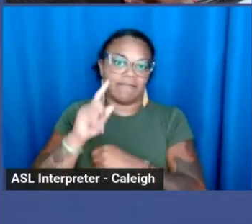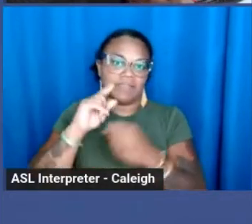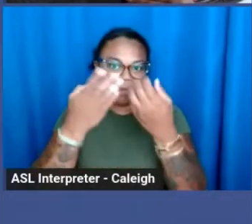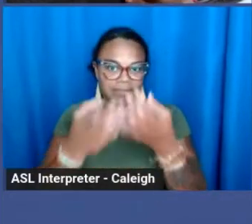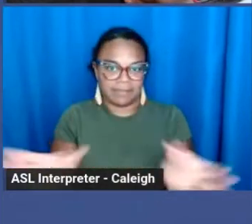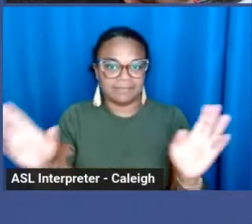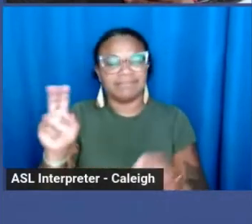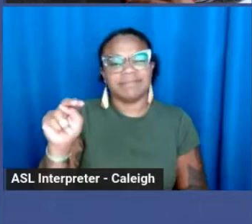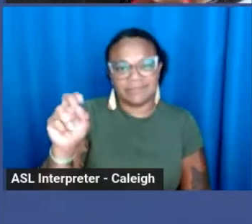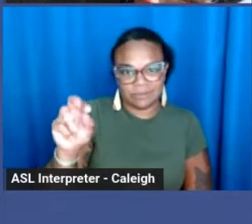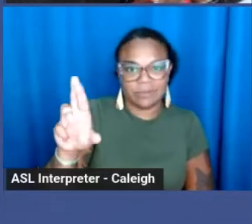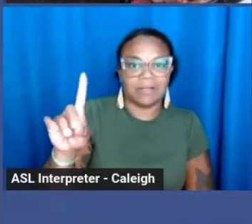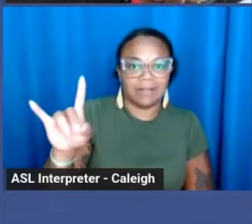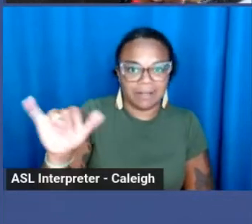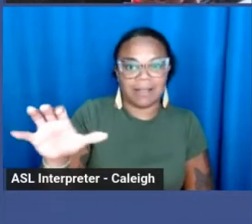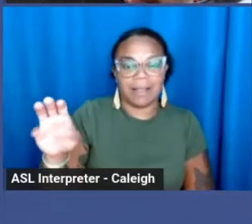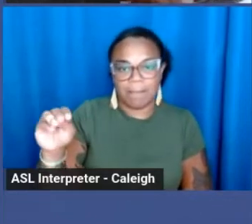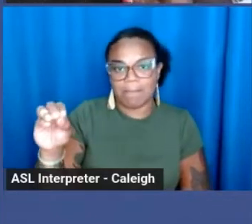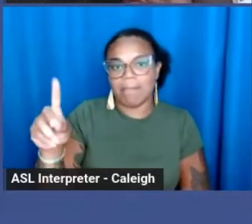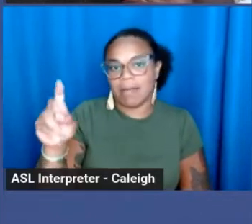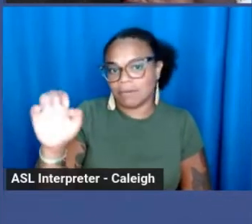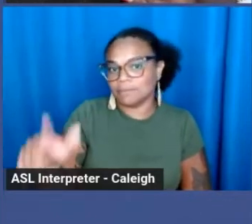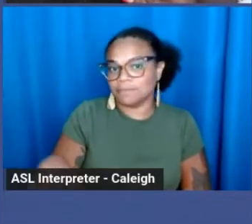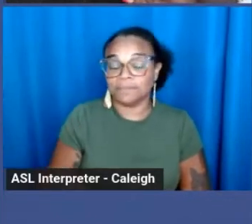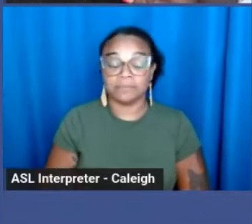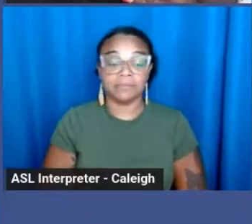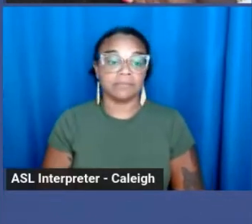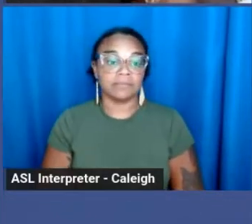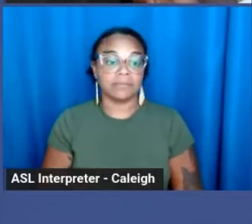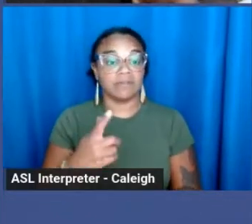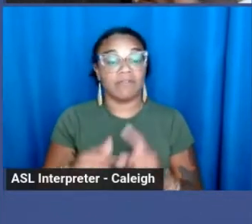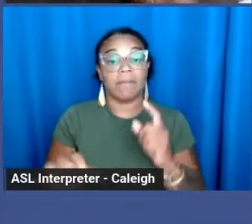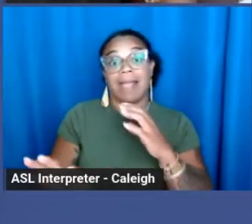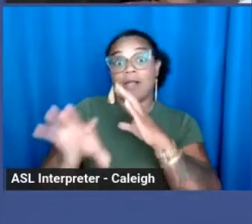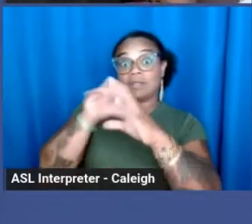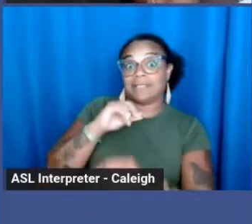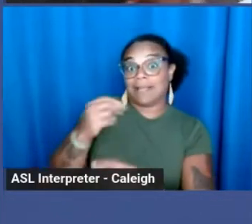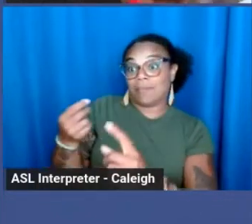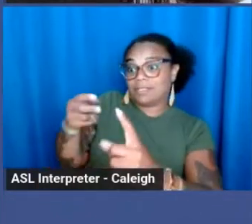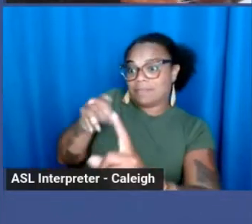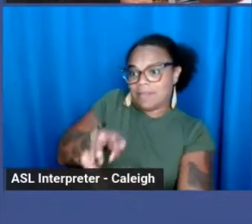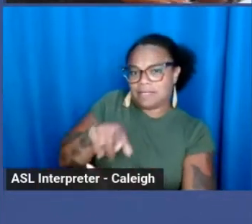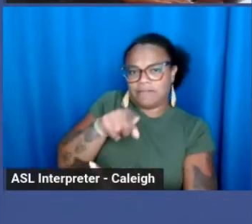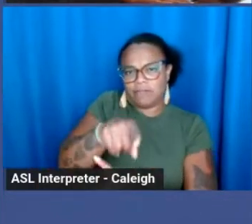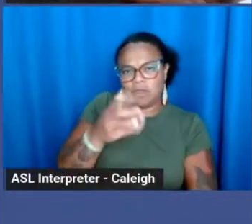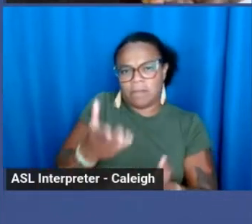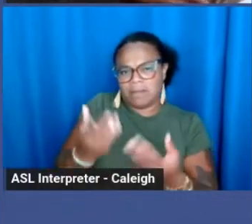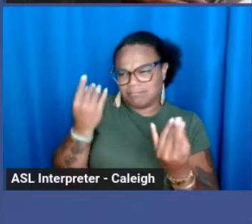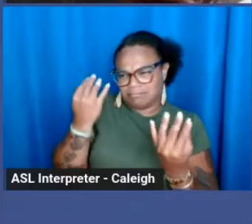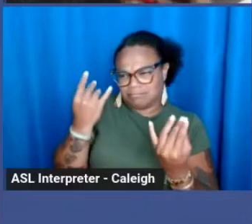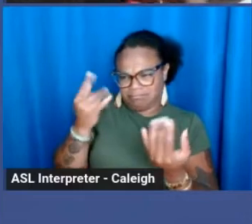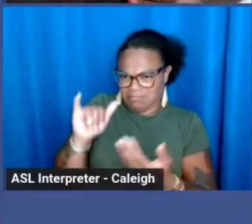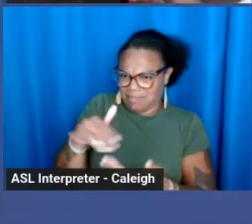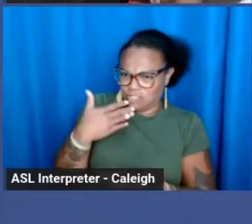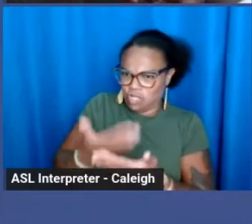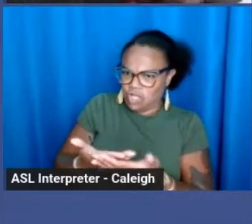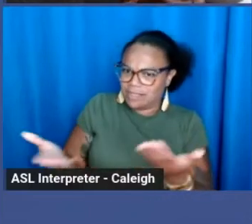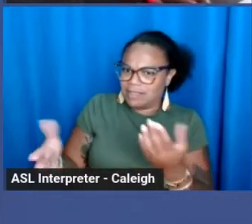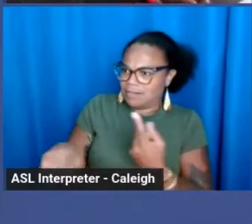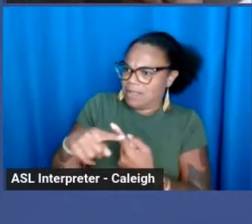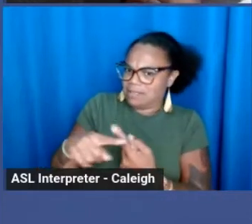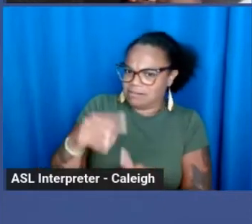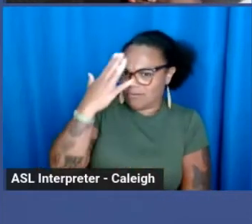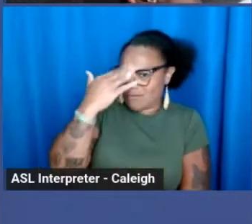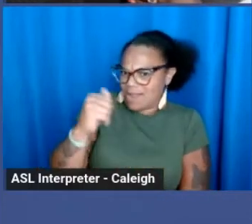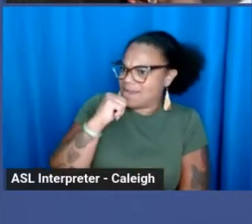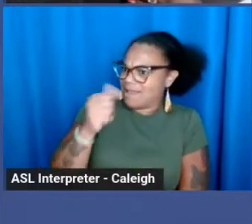the Nordic model stands for. And if you, from the outside looking in, you're probably thinking like, well, this is a good thing. Why wouldn't